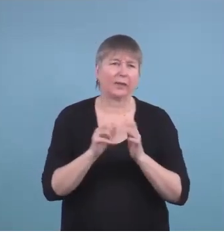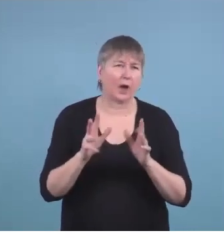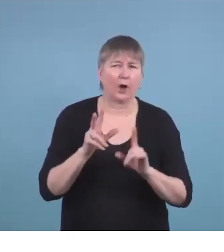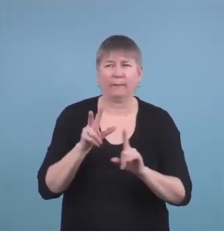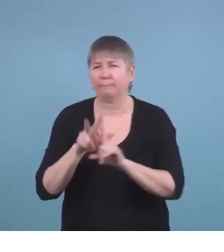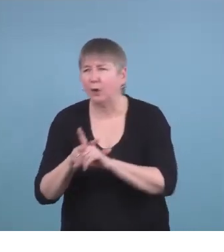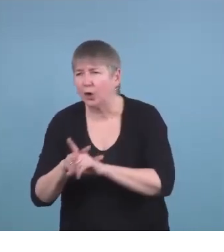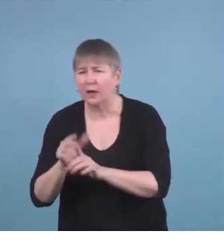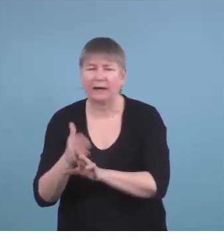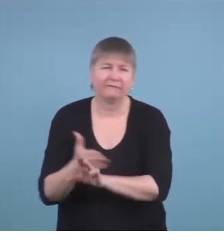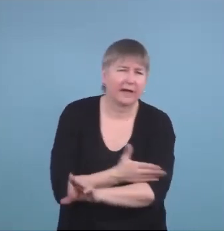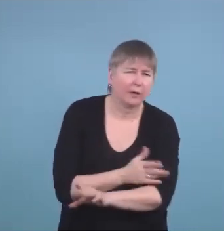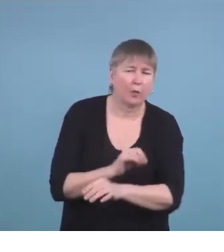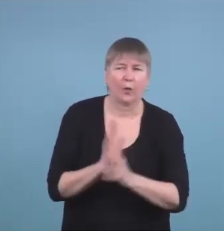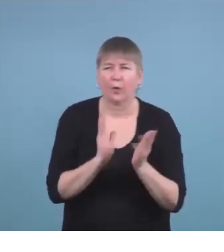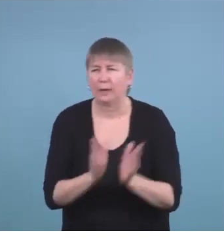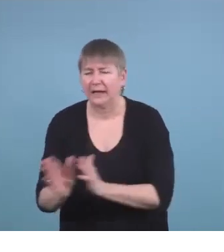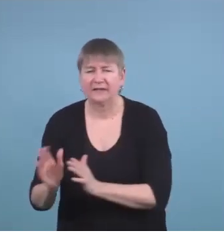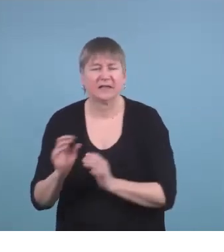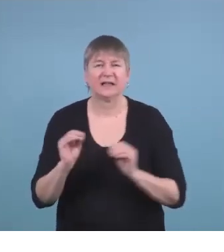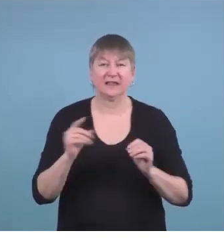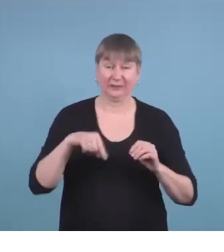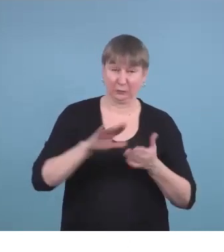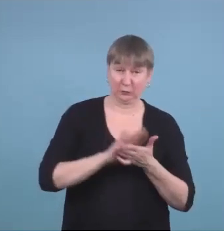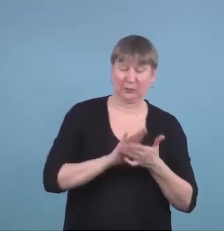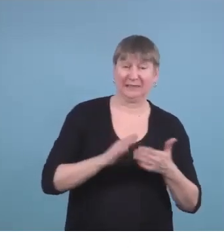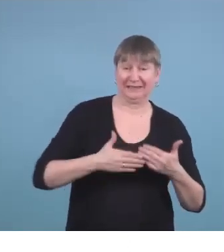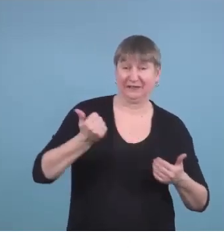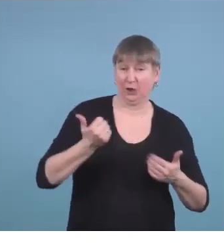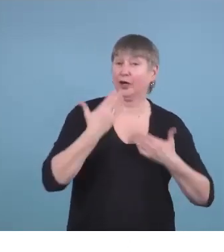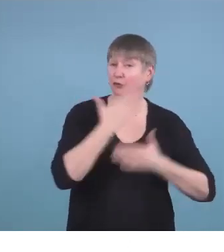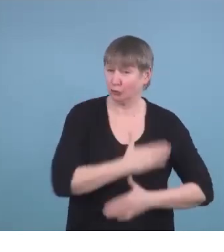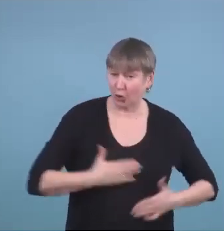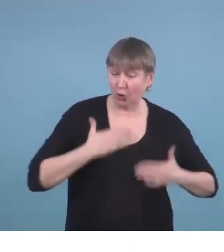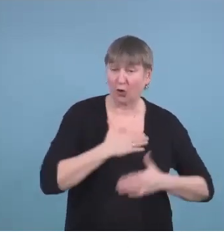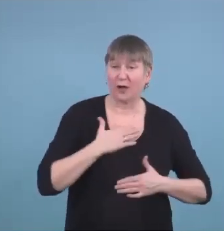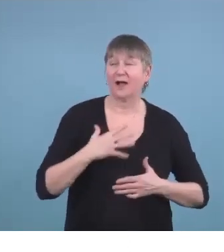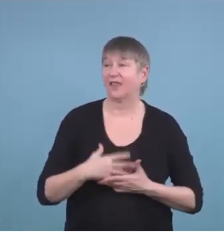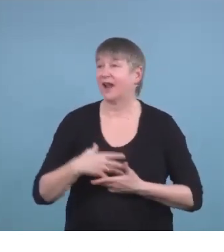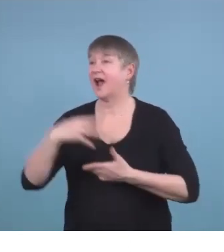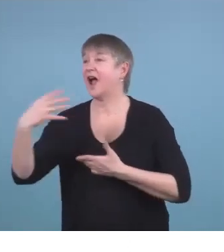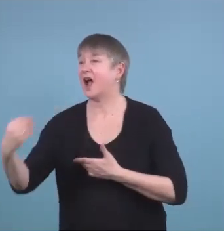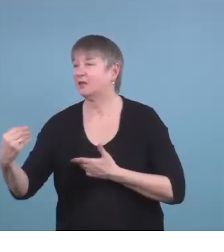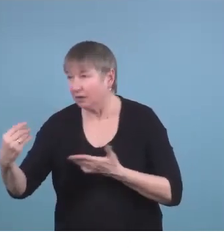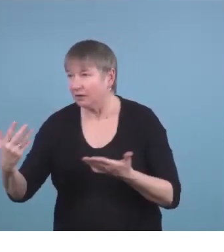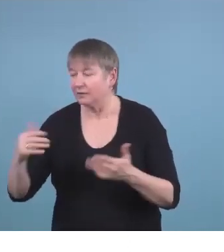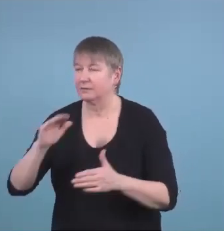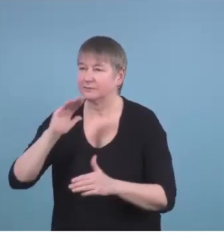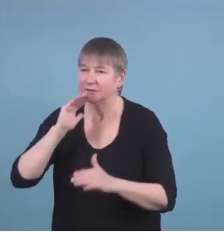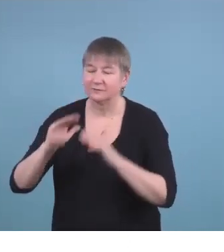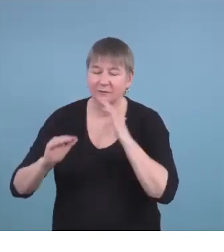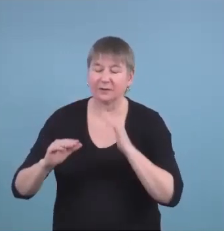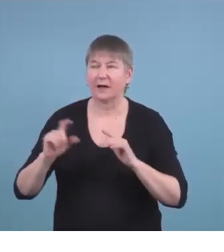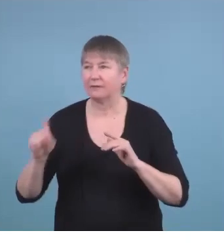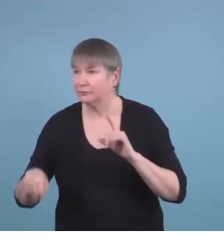interpreter or arrange it makes life a lot easier here than out there